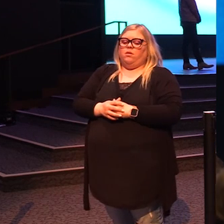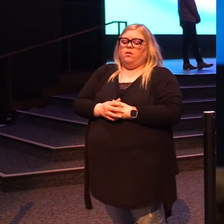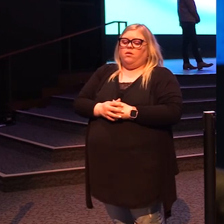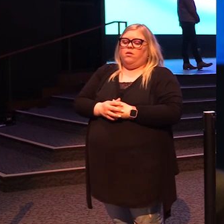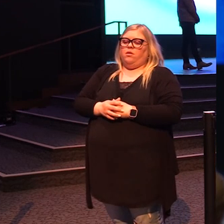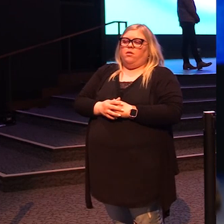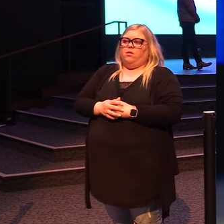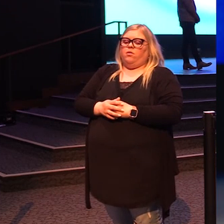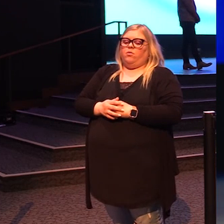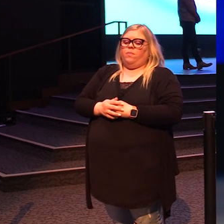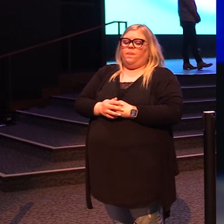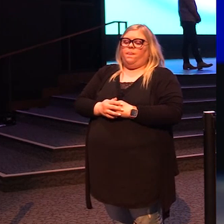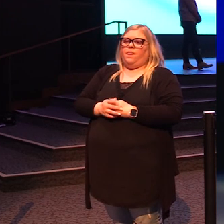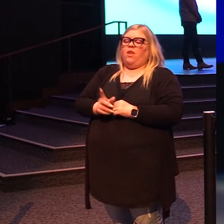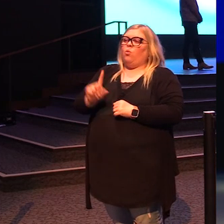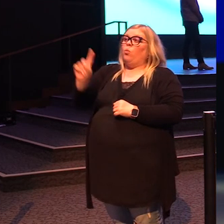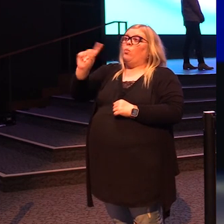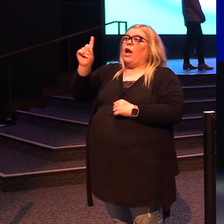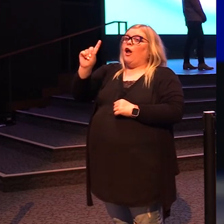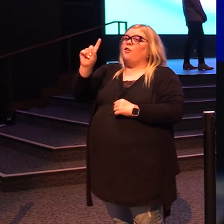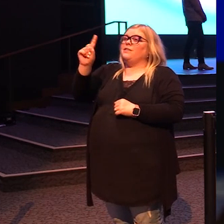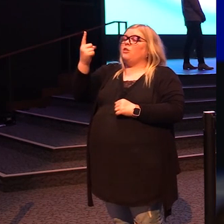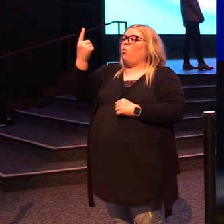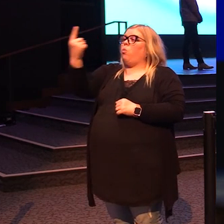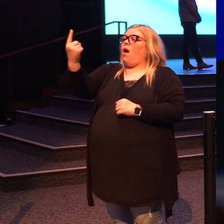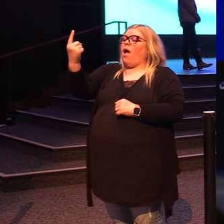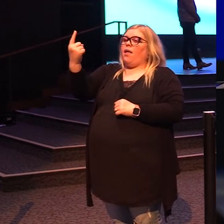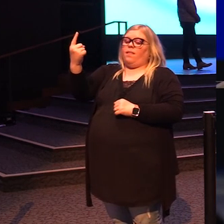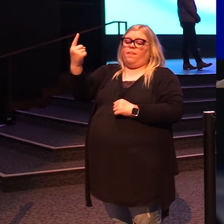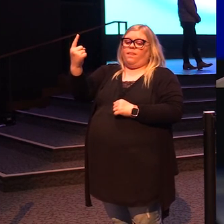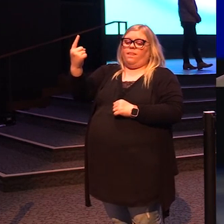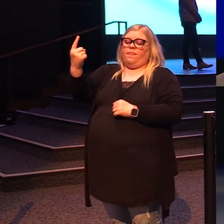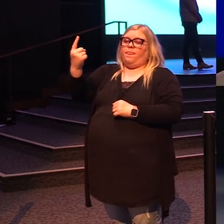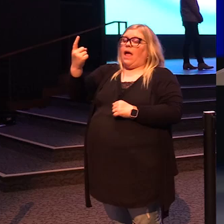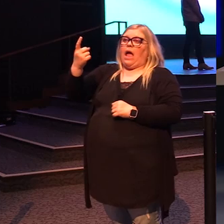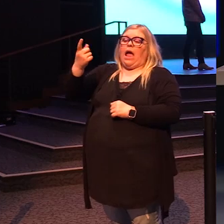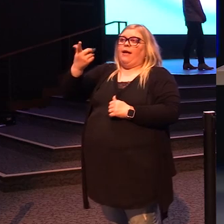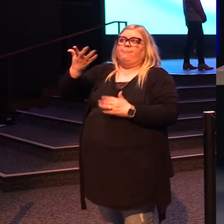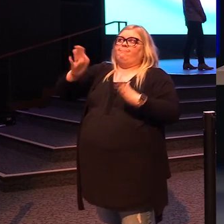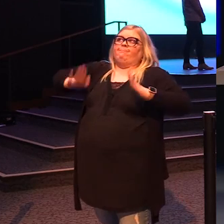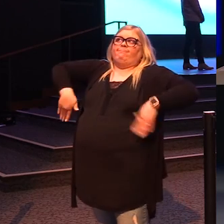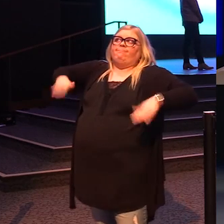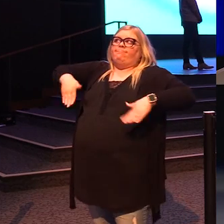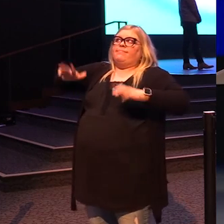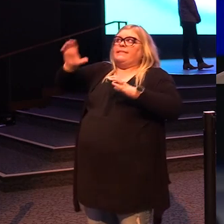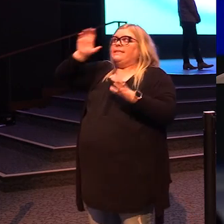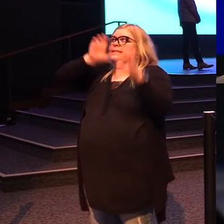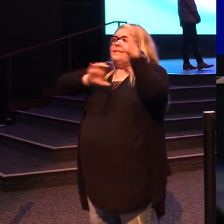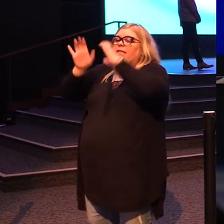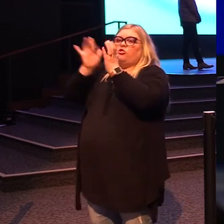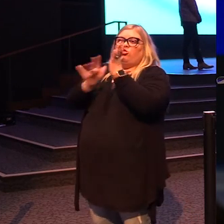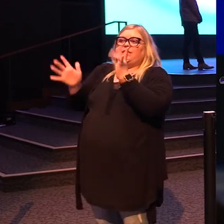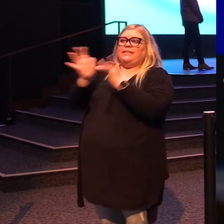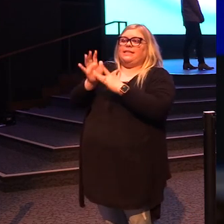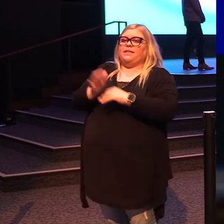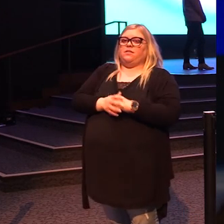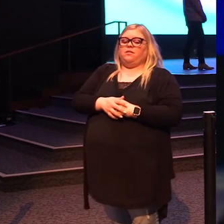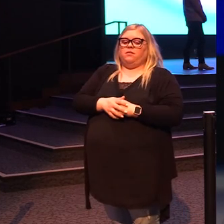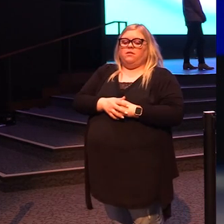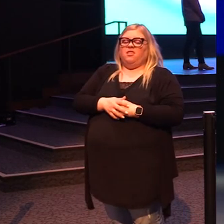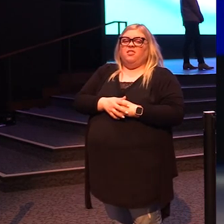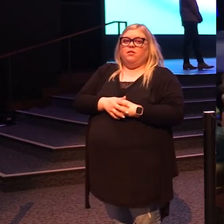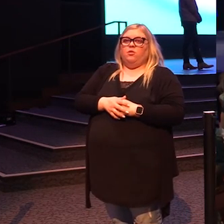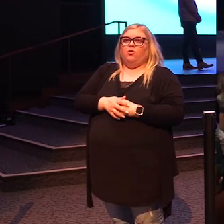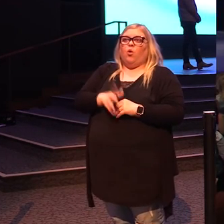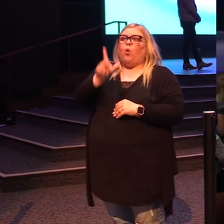Where is the one that has to yet seek him as Lord? Where is the one that has